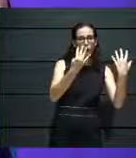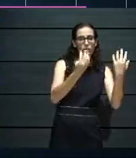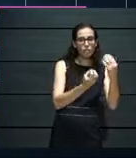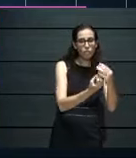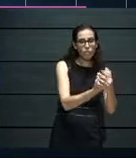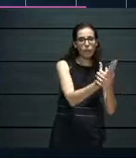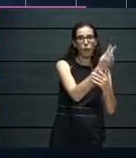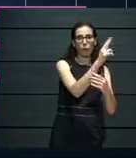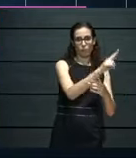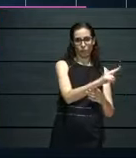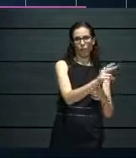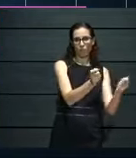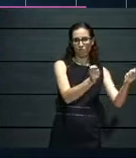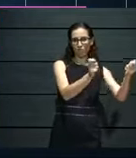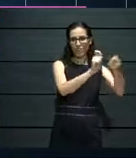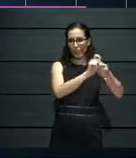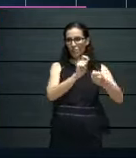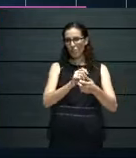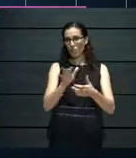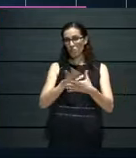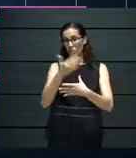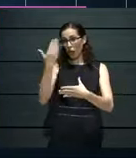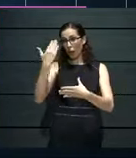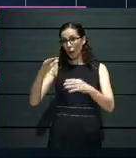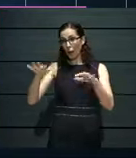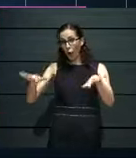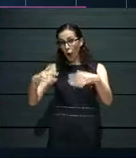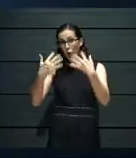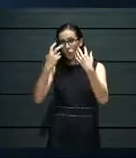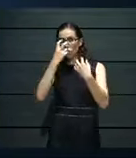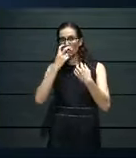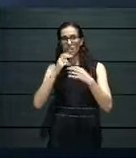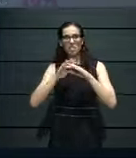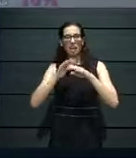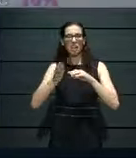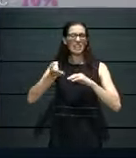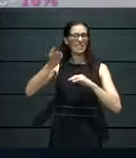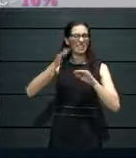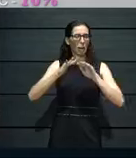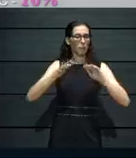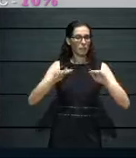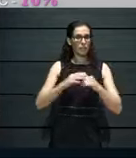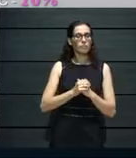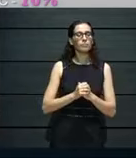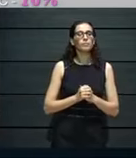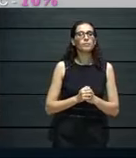well. Yeah. And also this gives us data, um, to work on, um, in the future too.